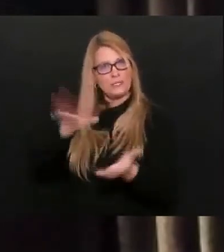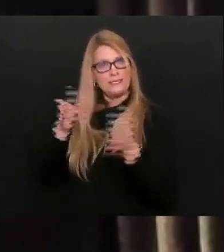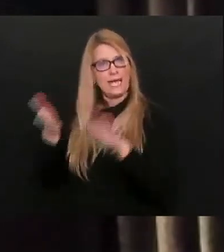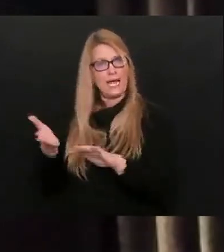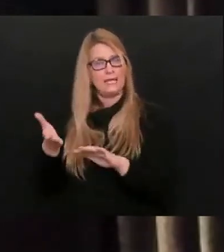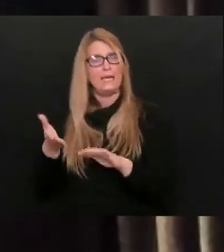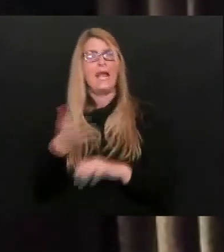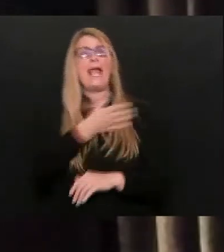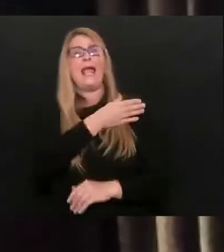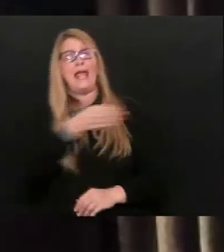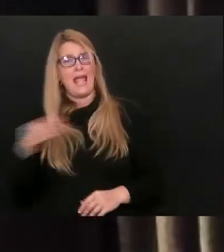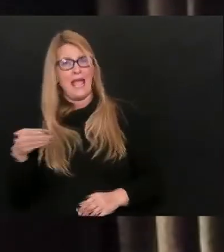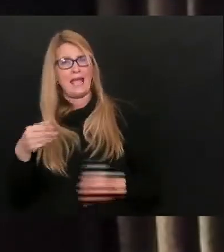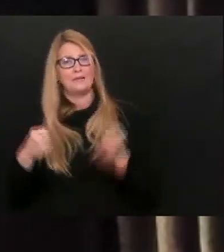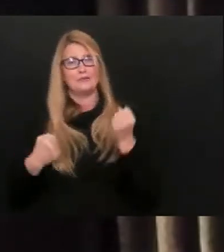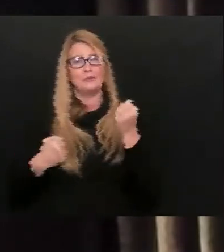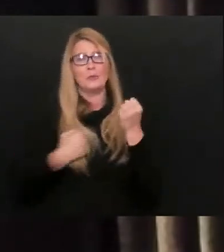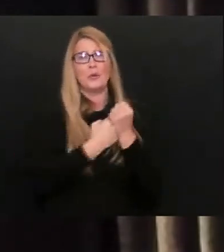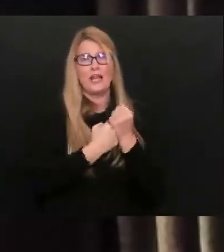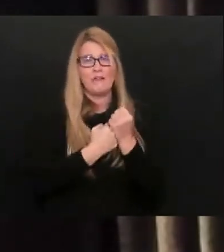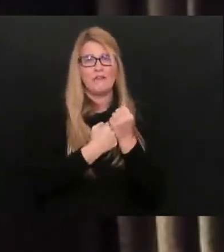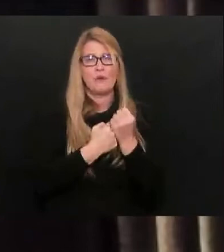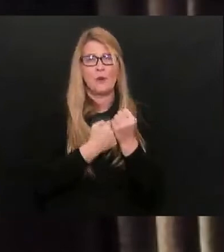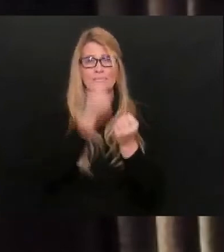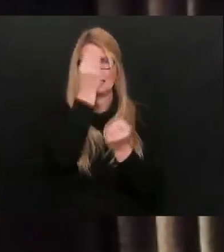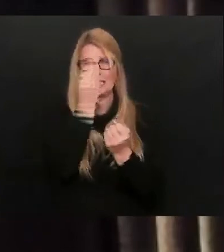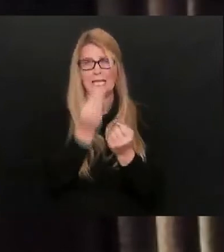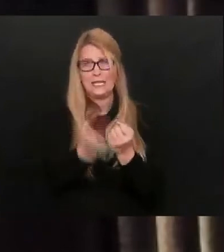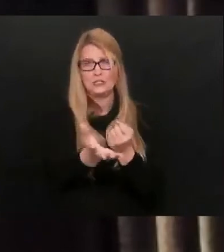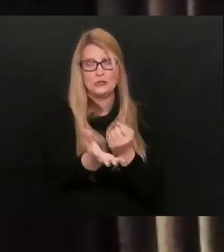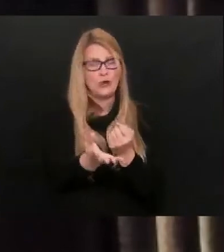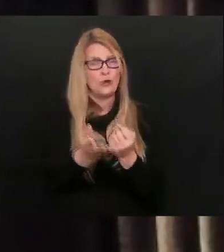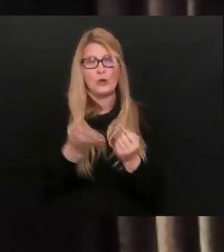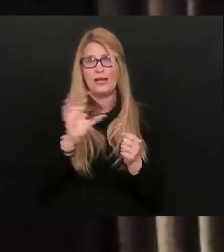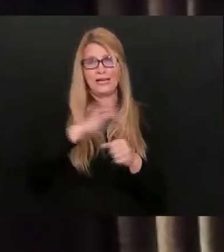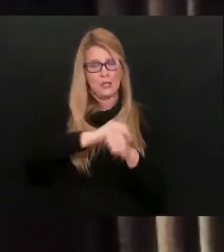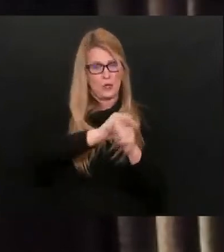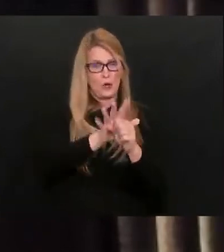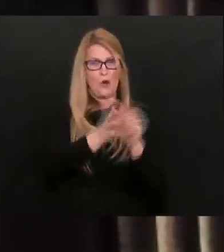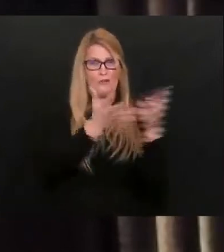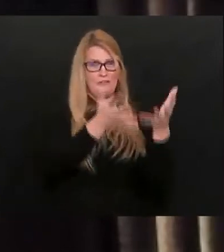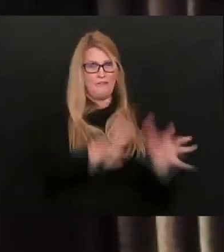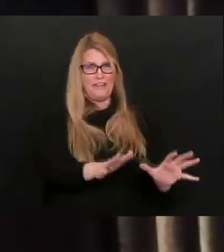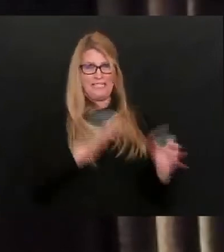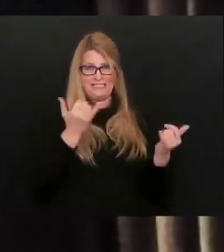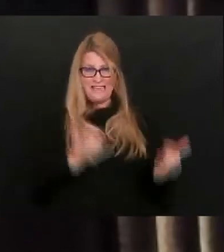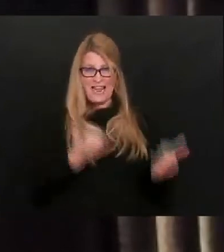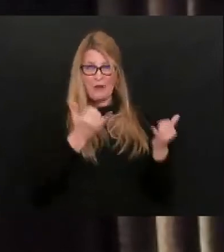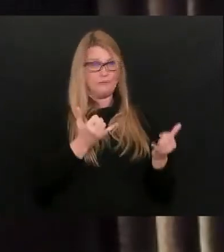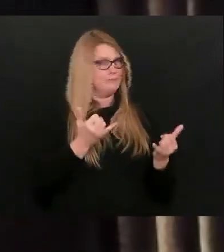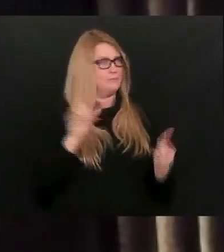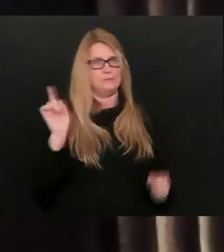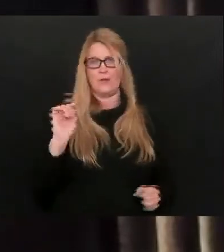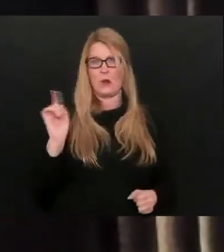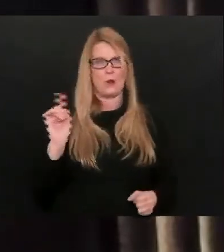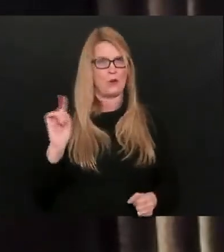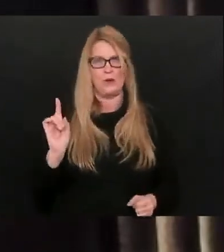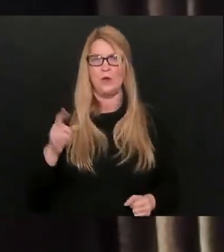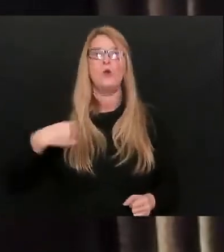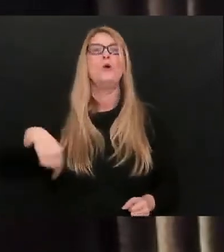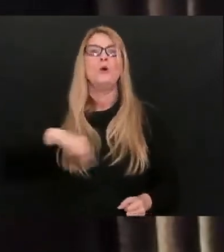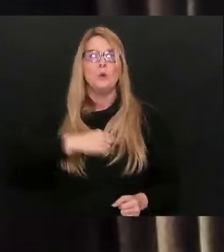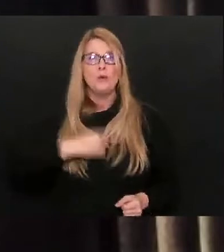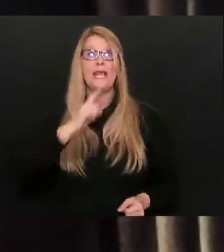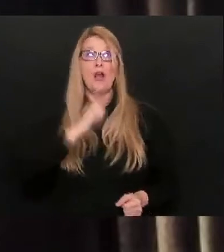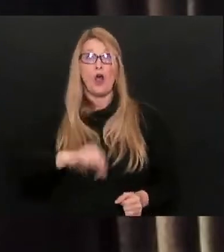also just to reinforce the idea that we are not done with this pandemic yet. Certainly, we are very, very proud of